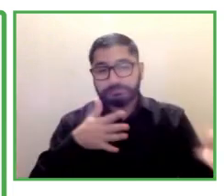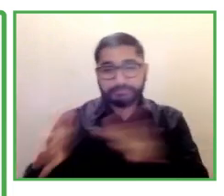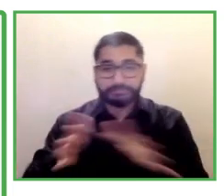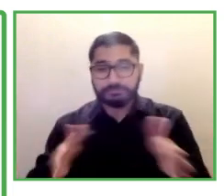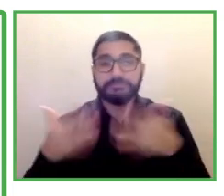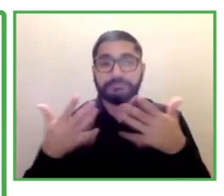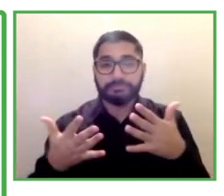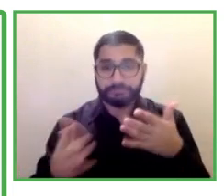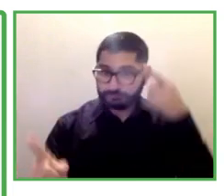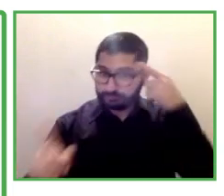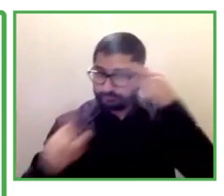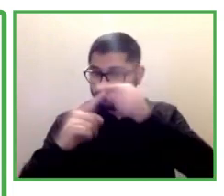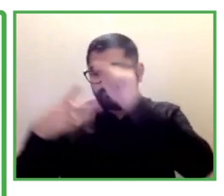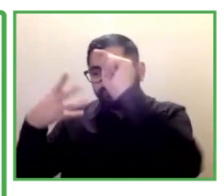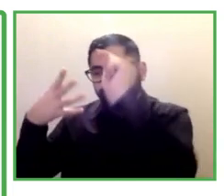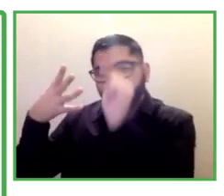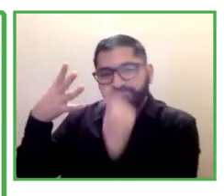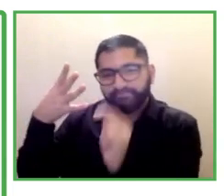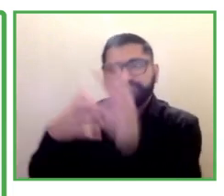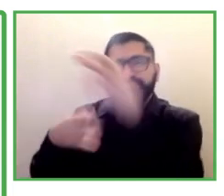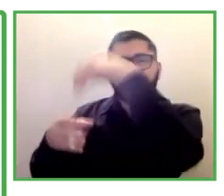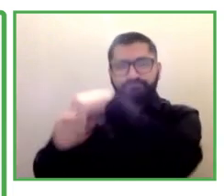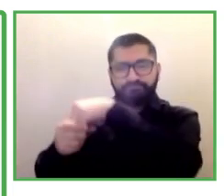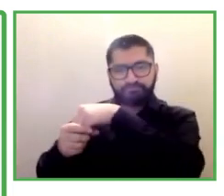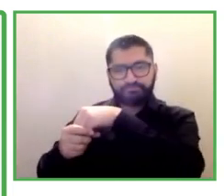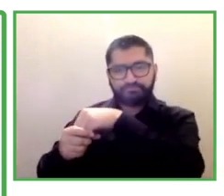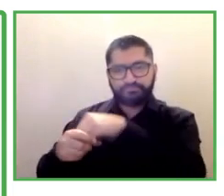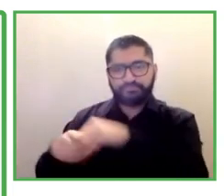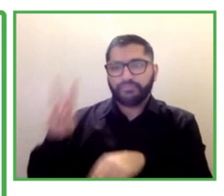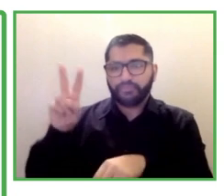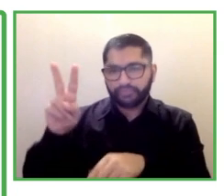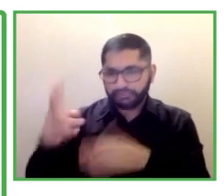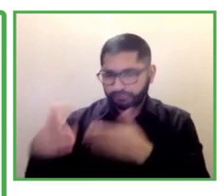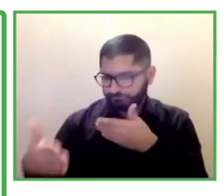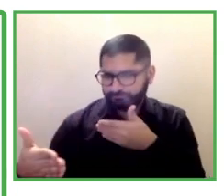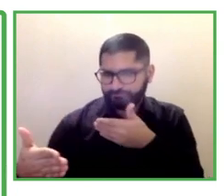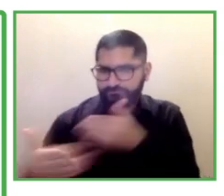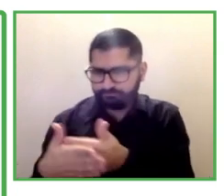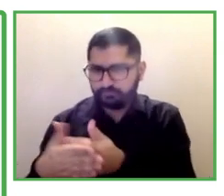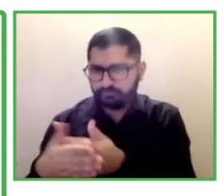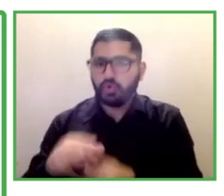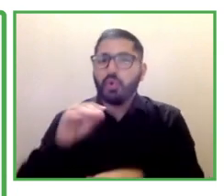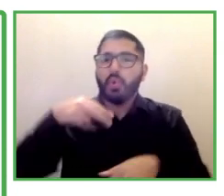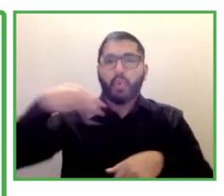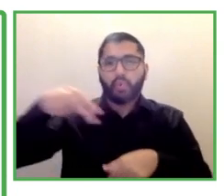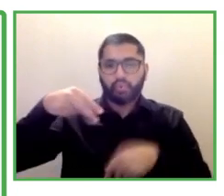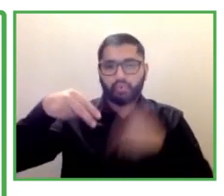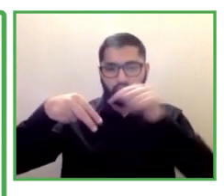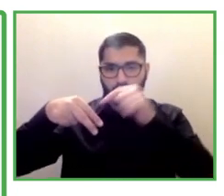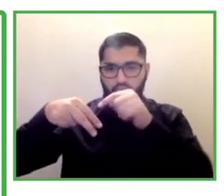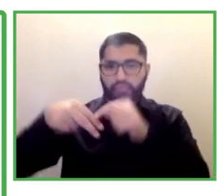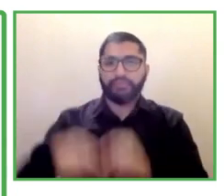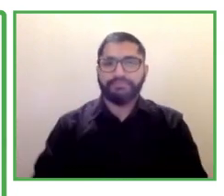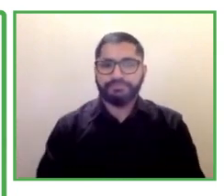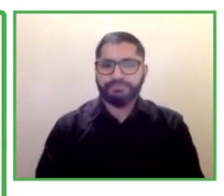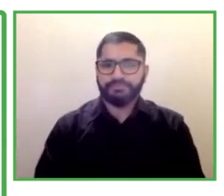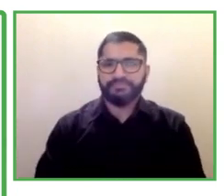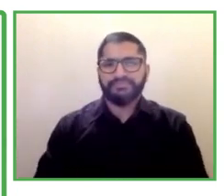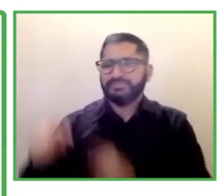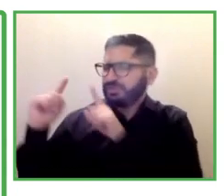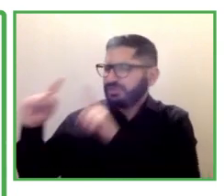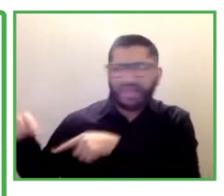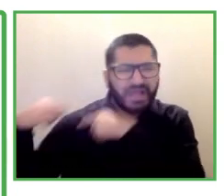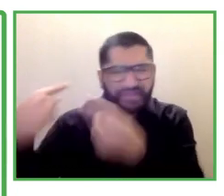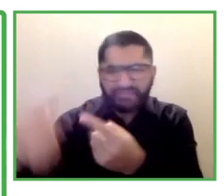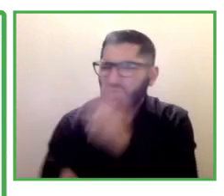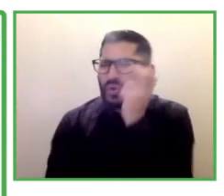to always know what everyone's barriers are going to be and there's certainly going to be challenges that you're not going to be challenges with